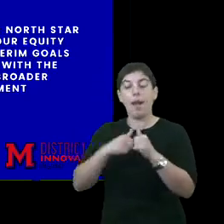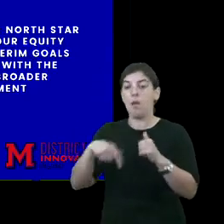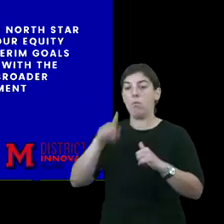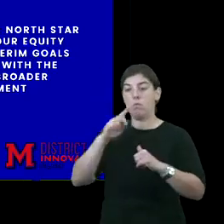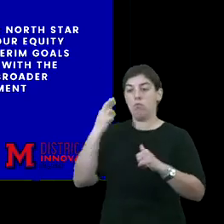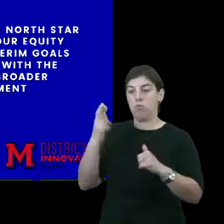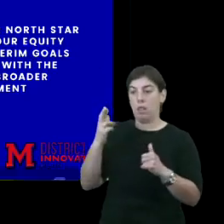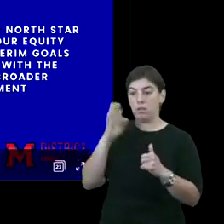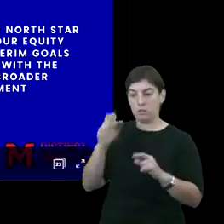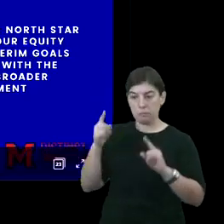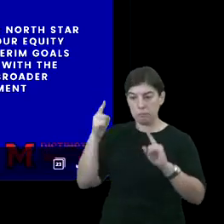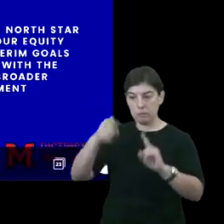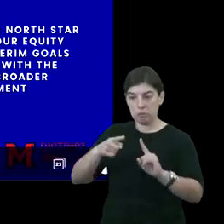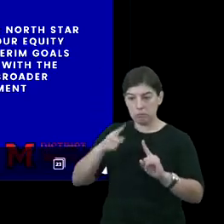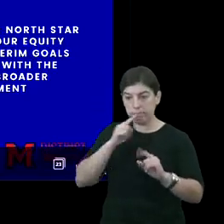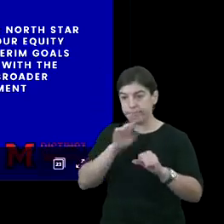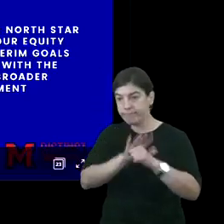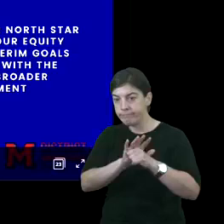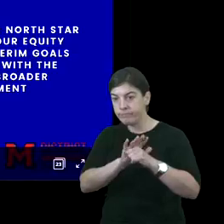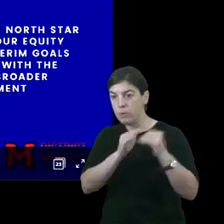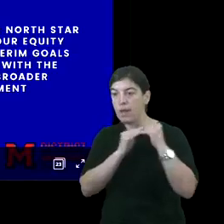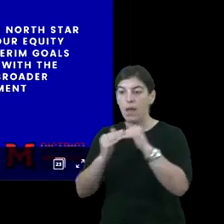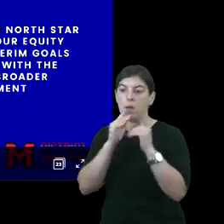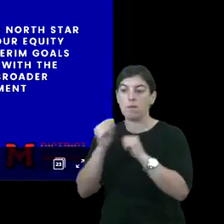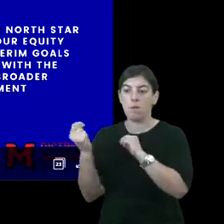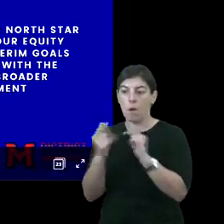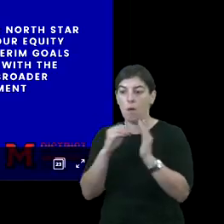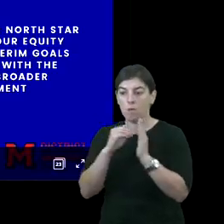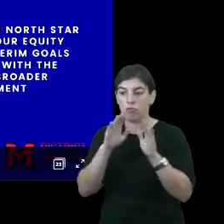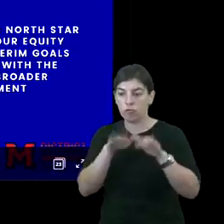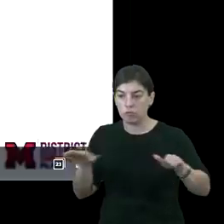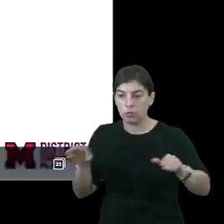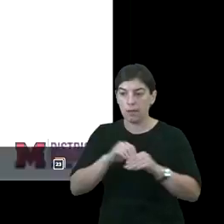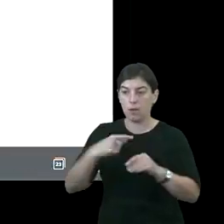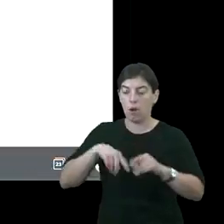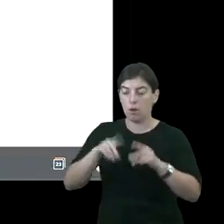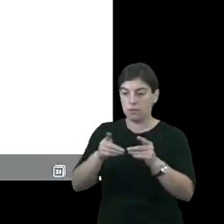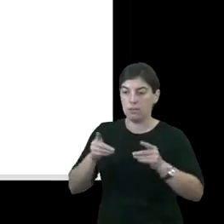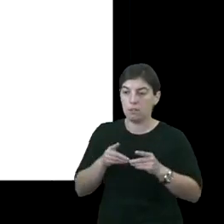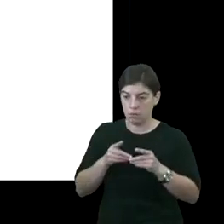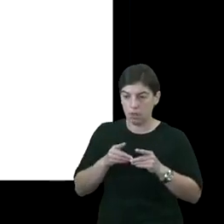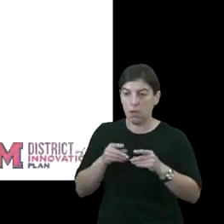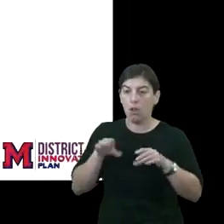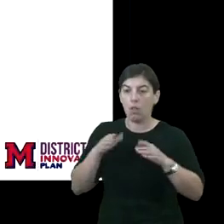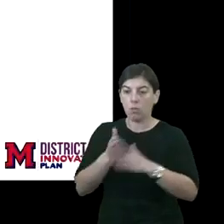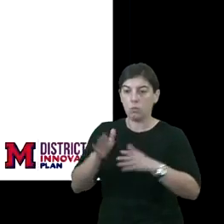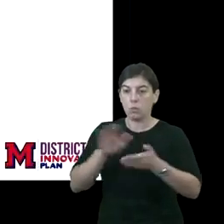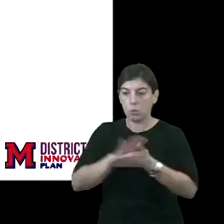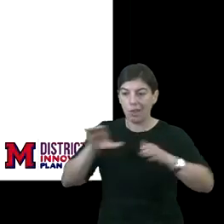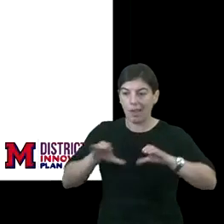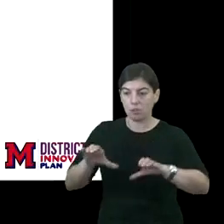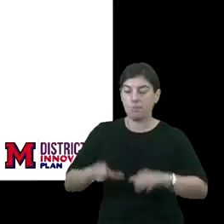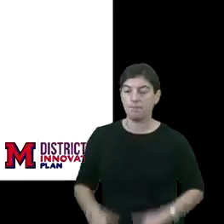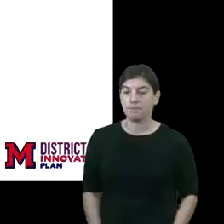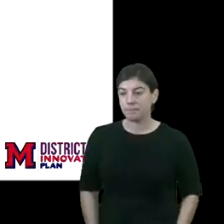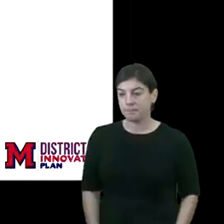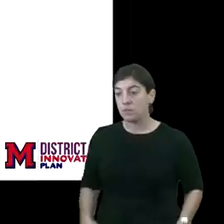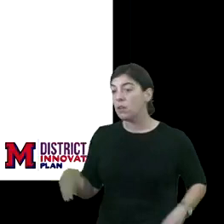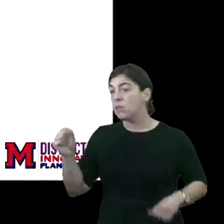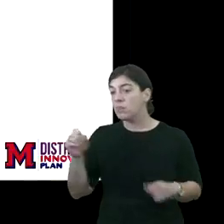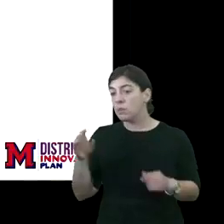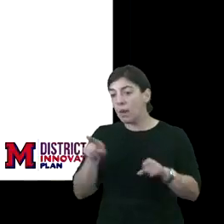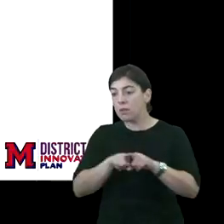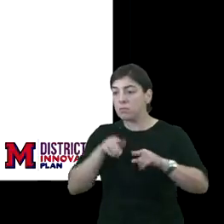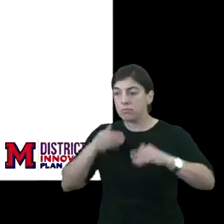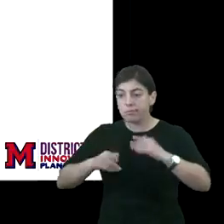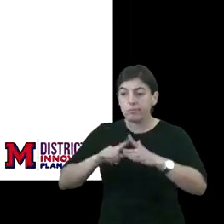realize this mission and commitment to equity for every child in our district through school actions. And so as